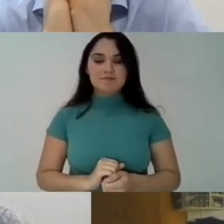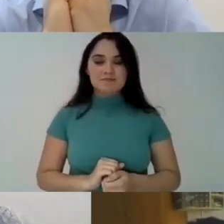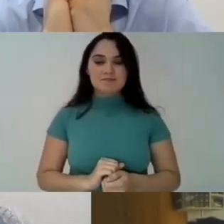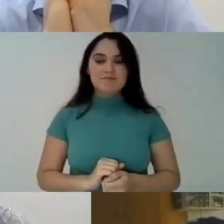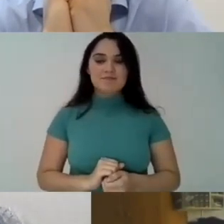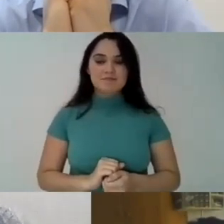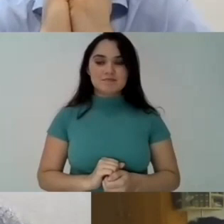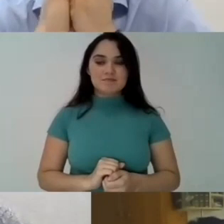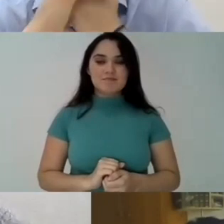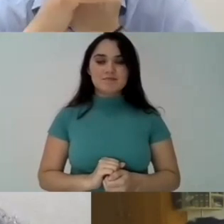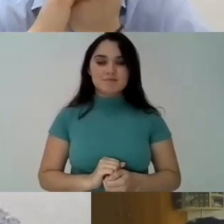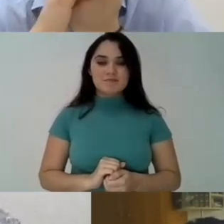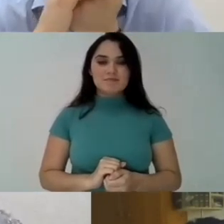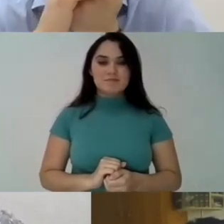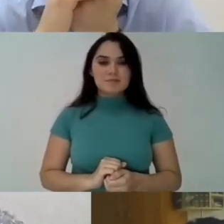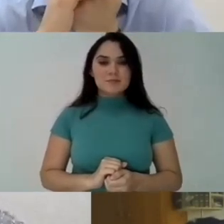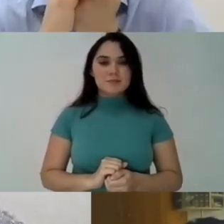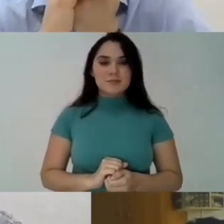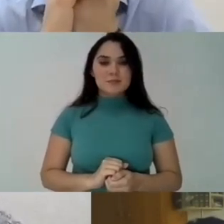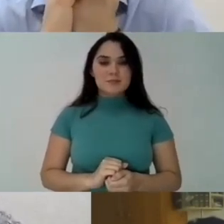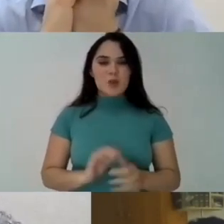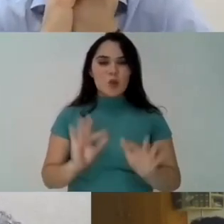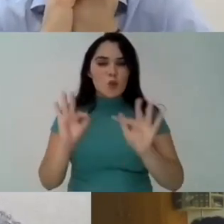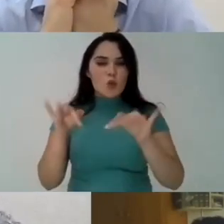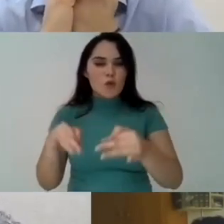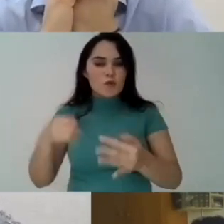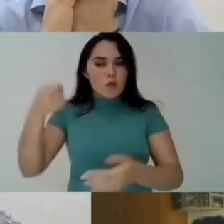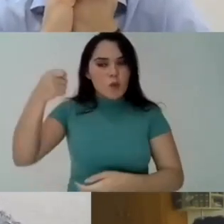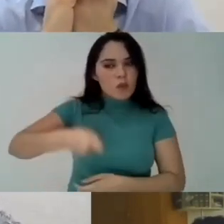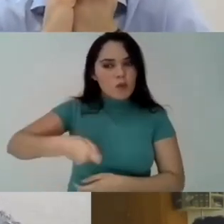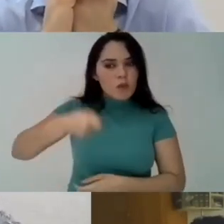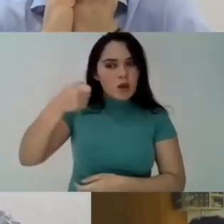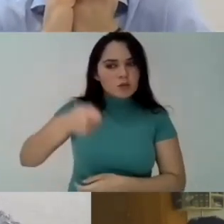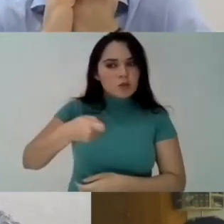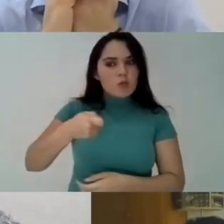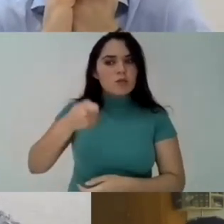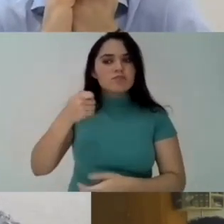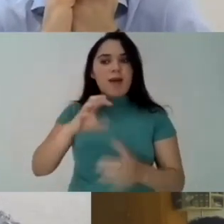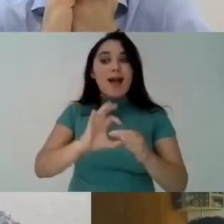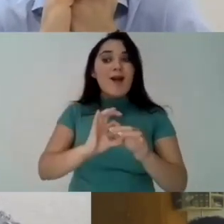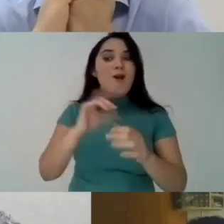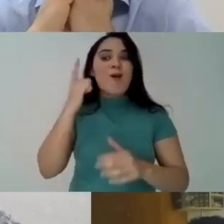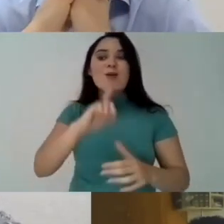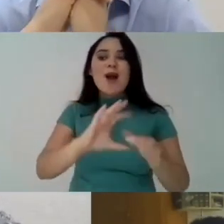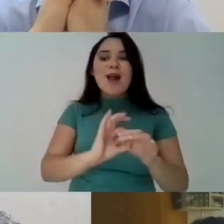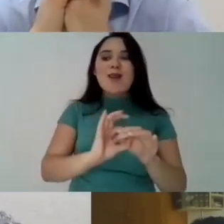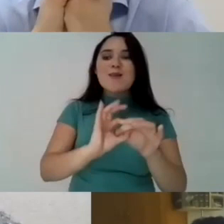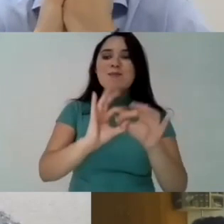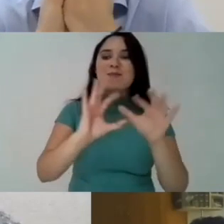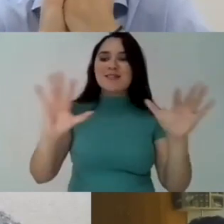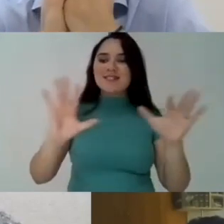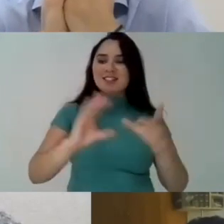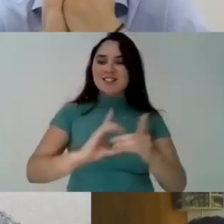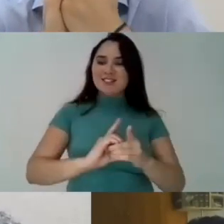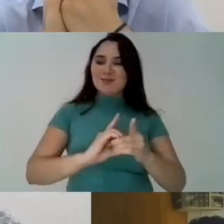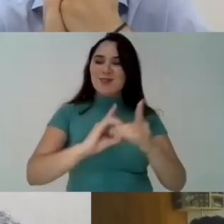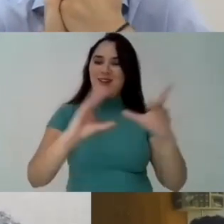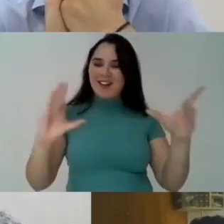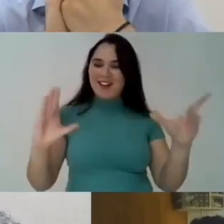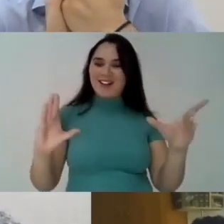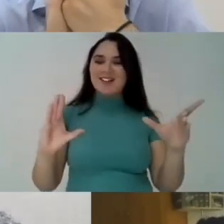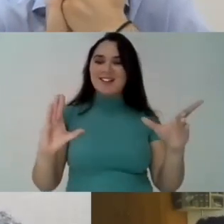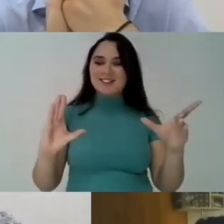we we uh we were inserted at the later years of the dictatorship